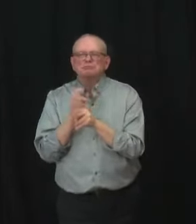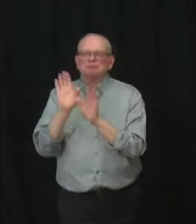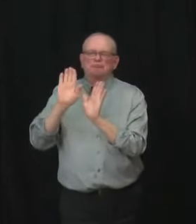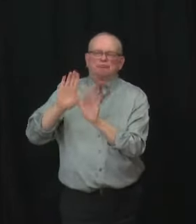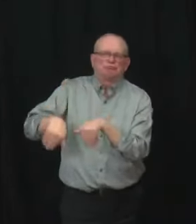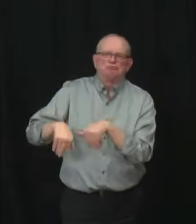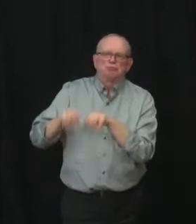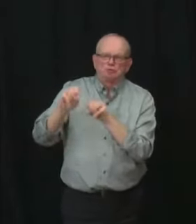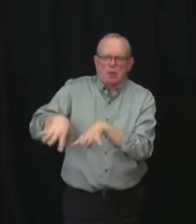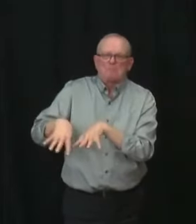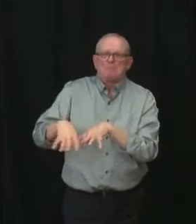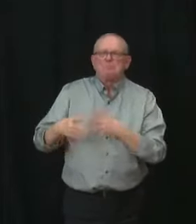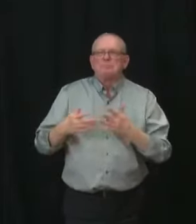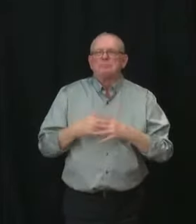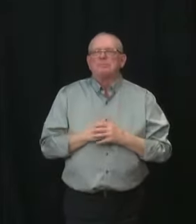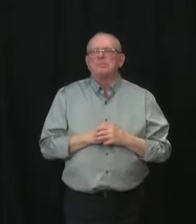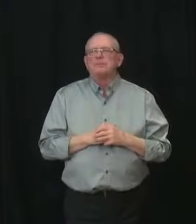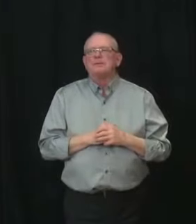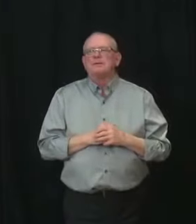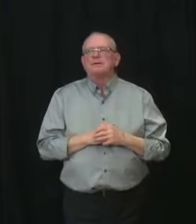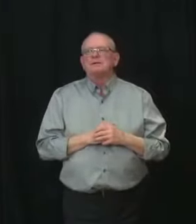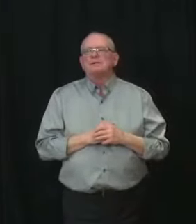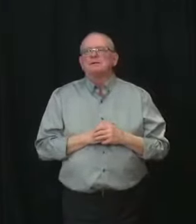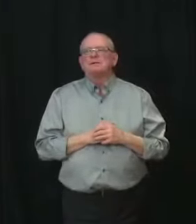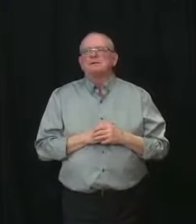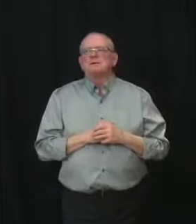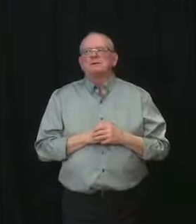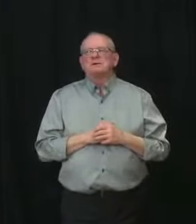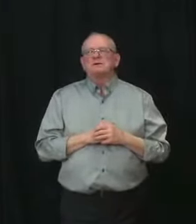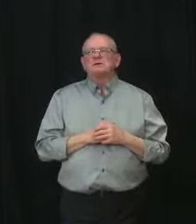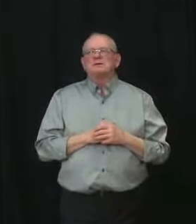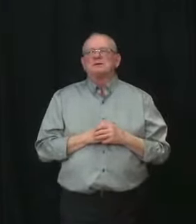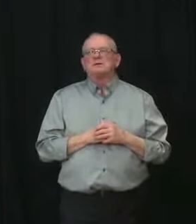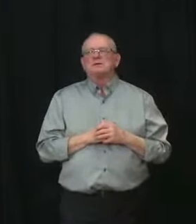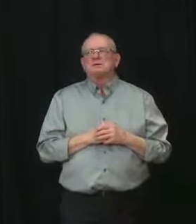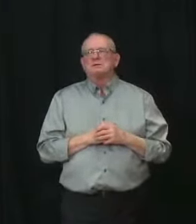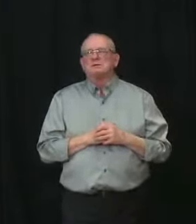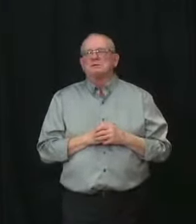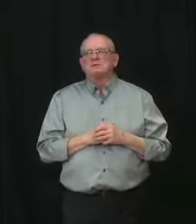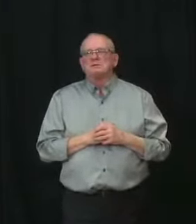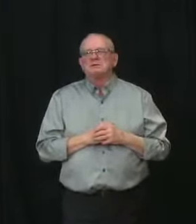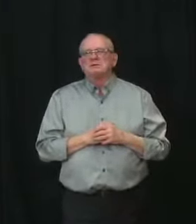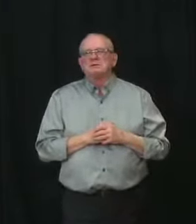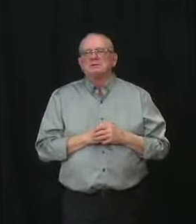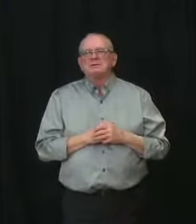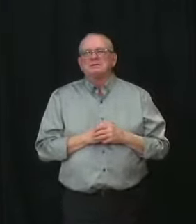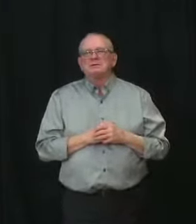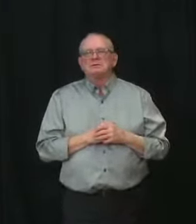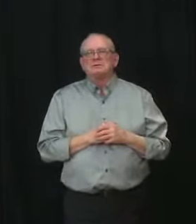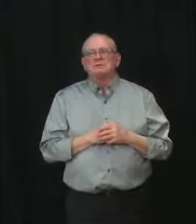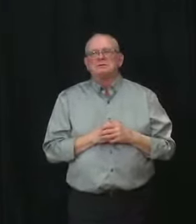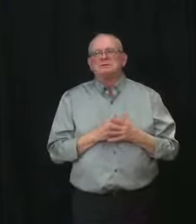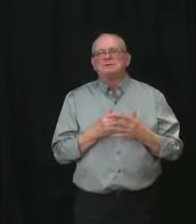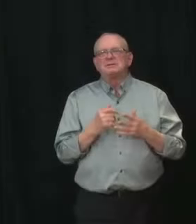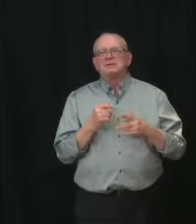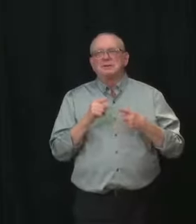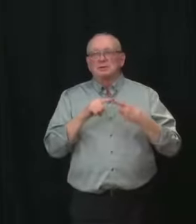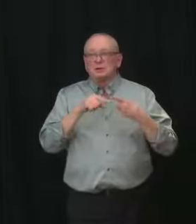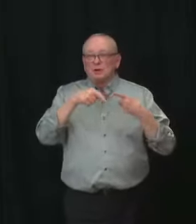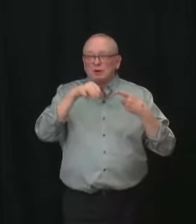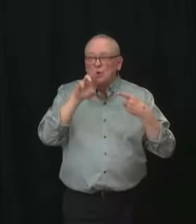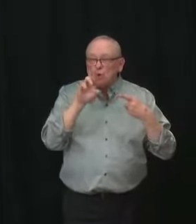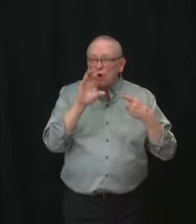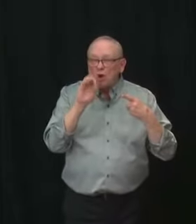let's look at those more major, measures like vaccine passports and masks. Can you give